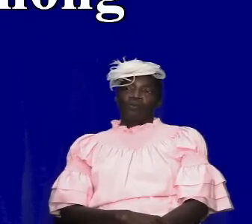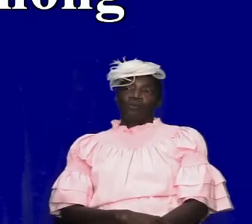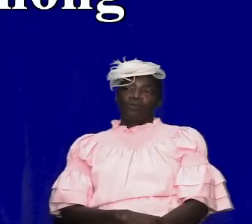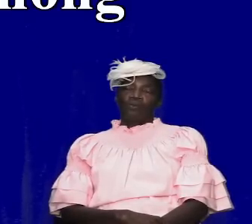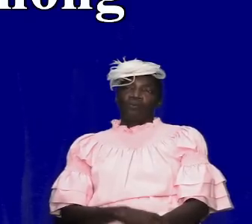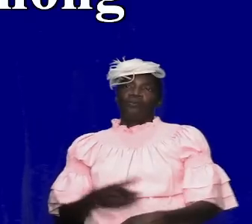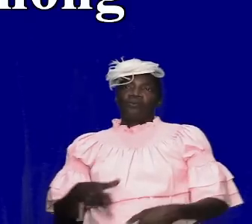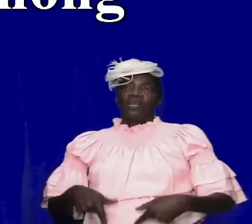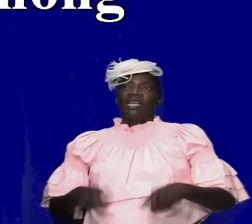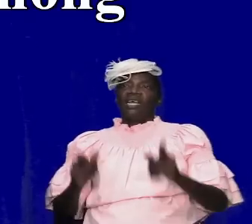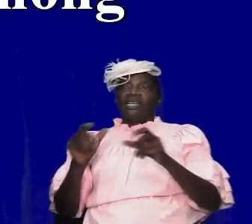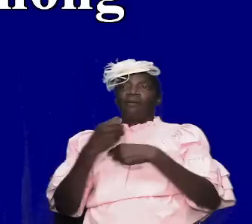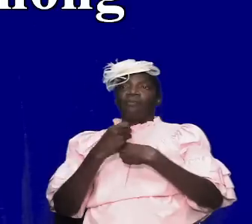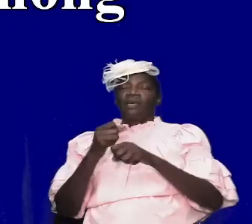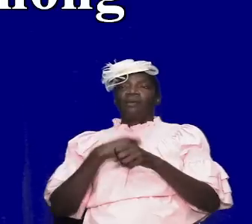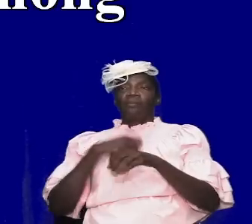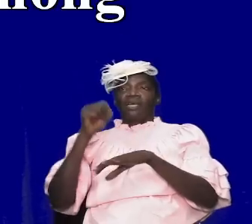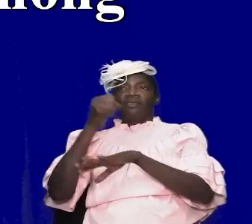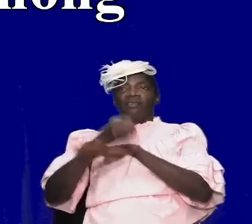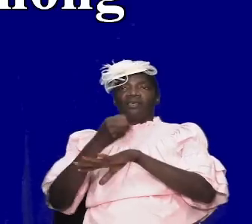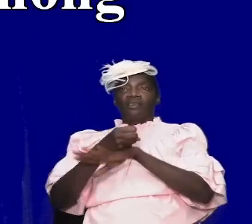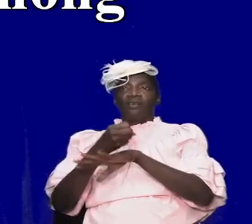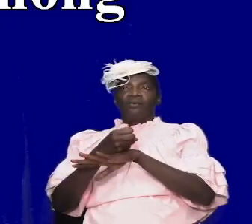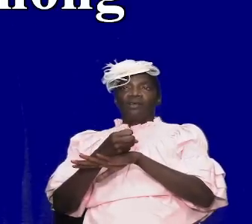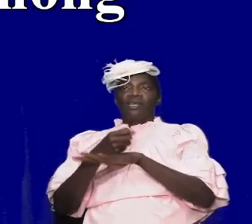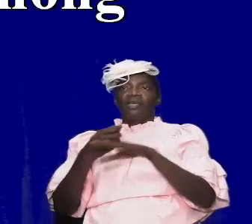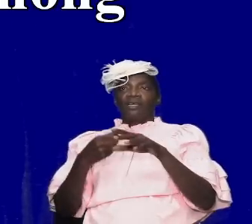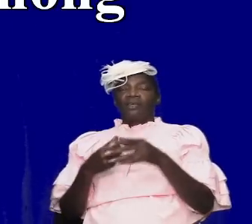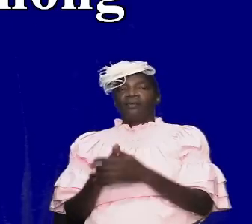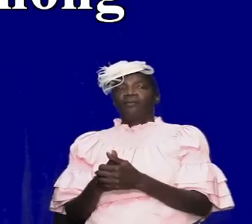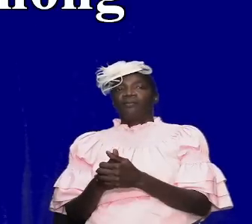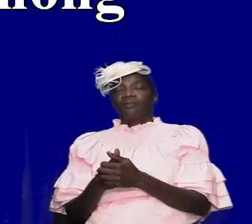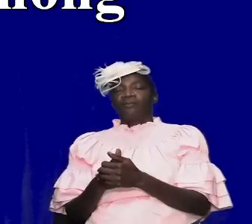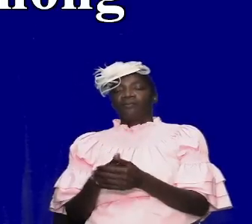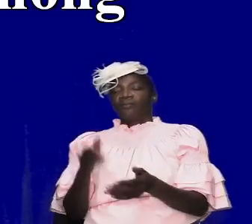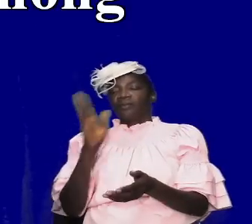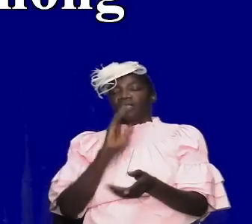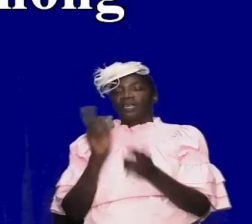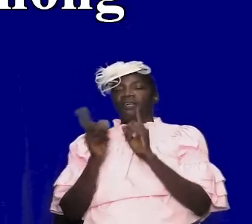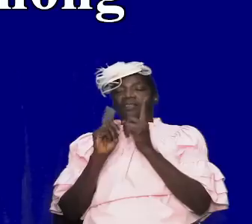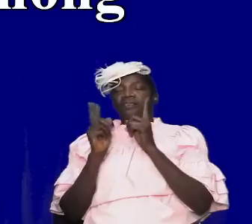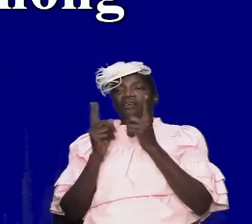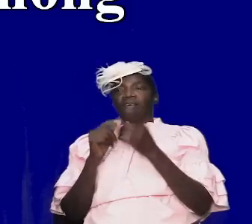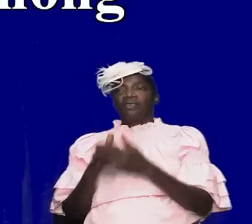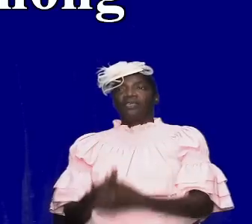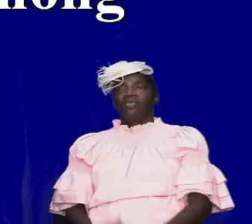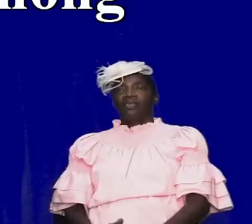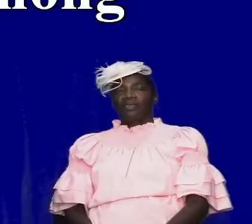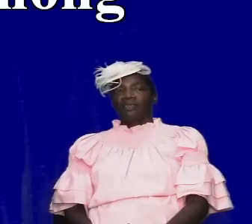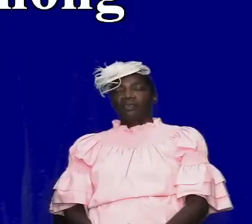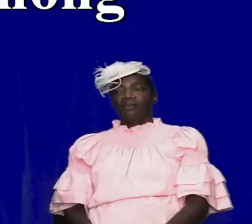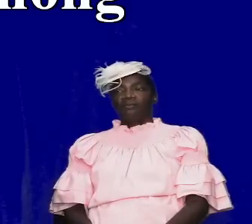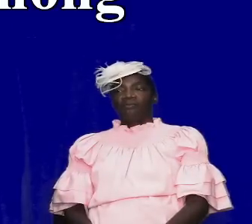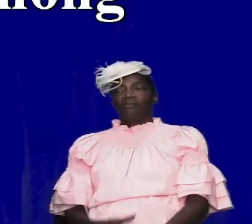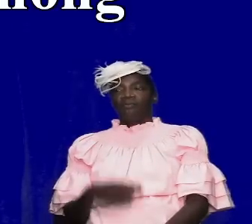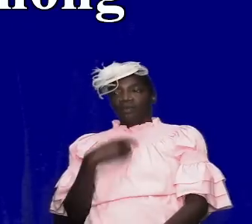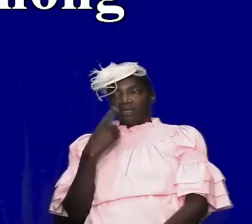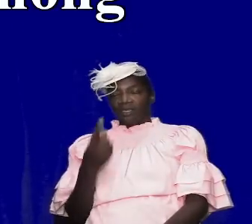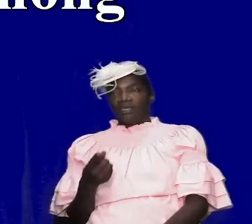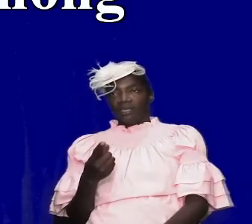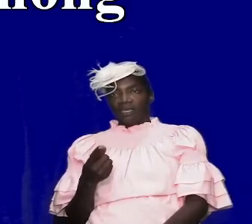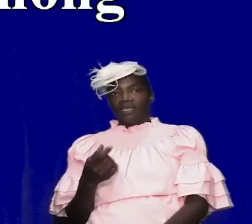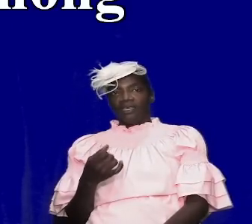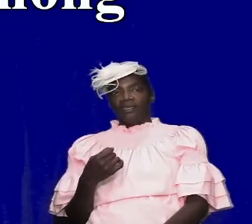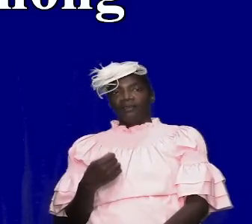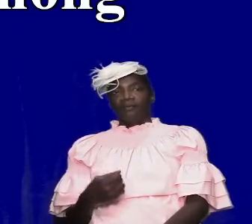8 and let them make me a sanctuary and this is god now talking and directing his instructions